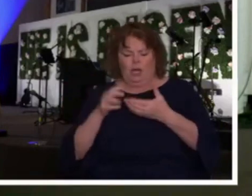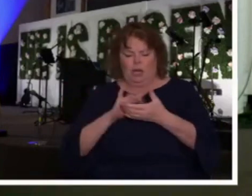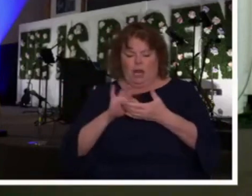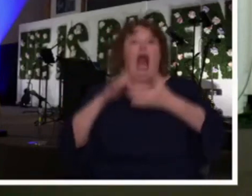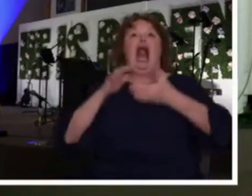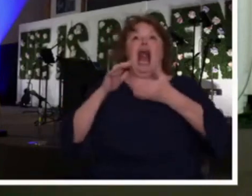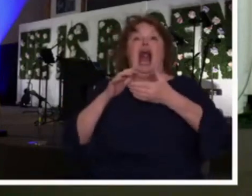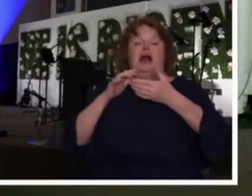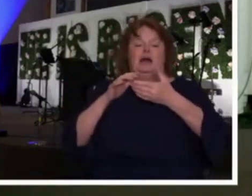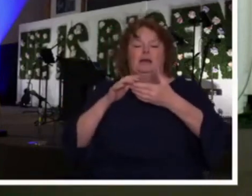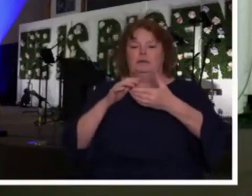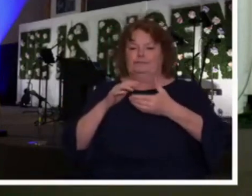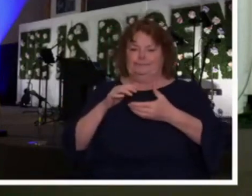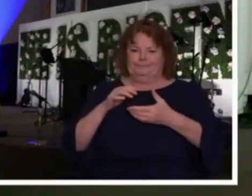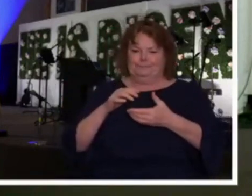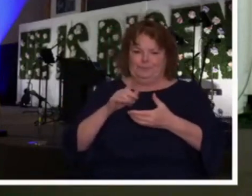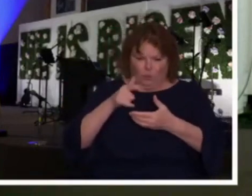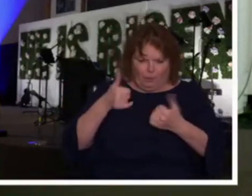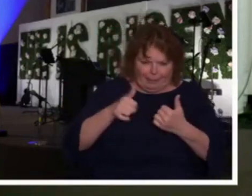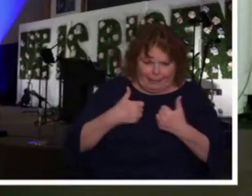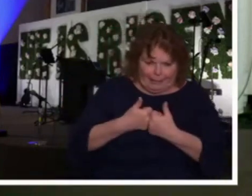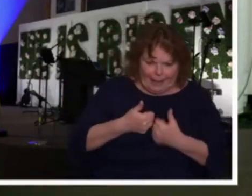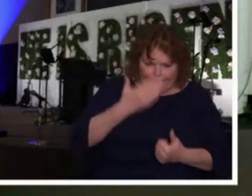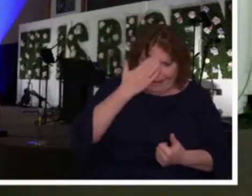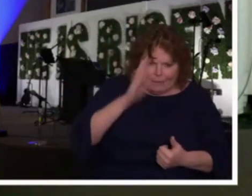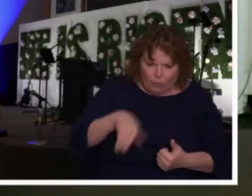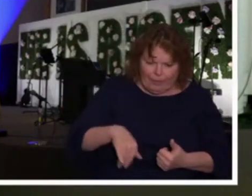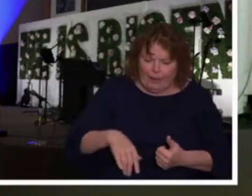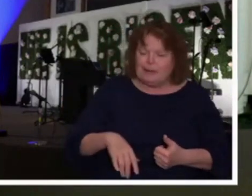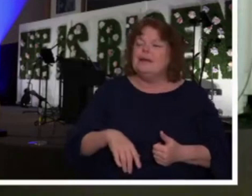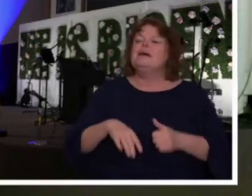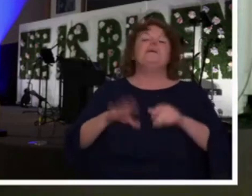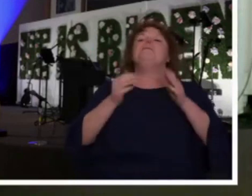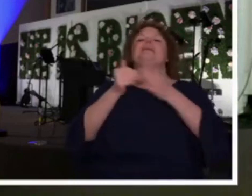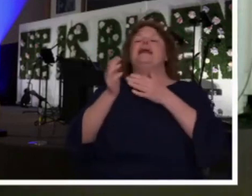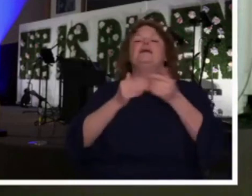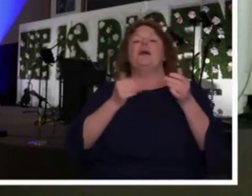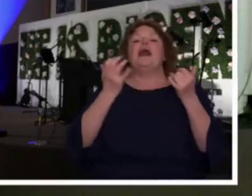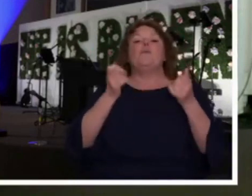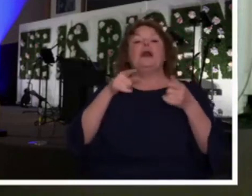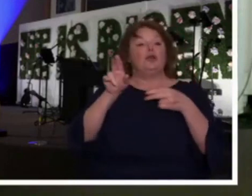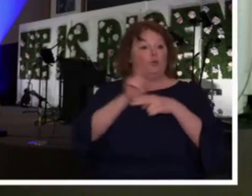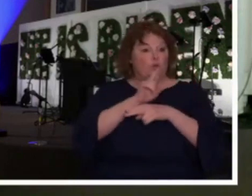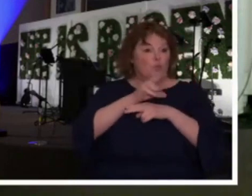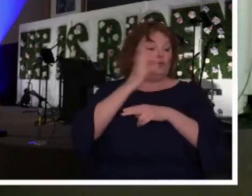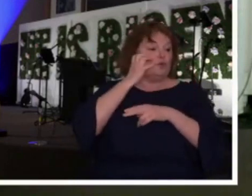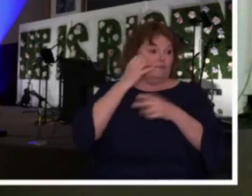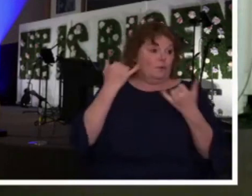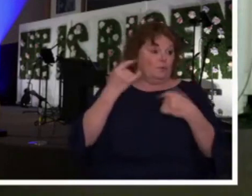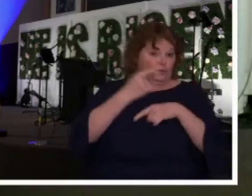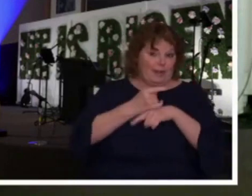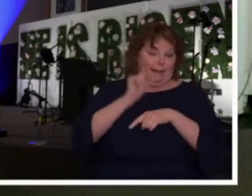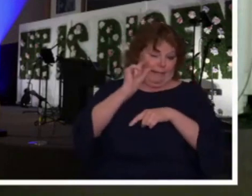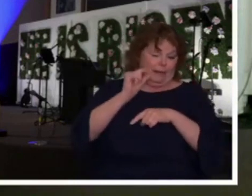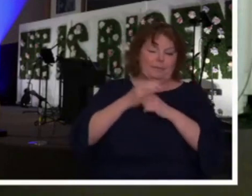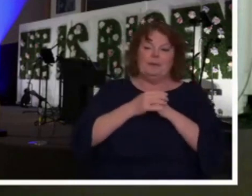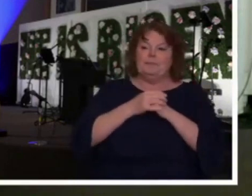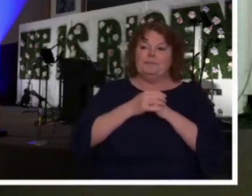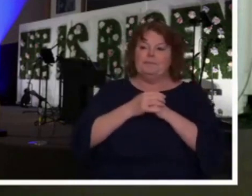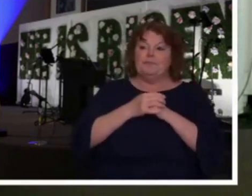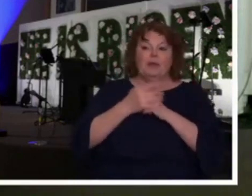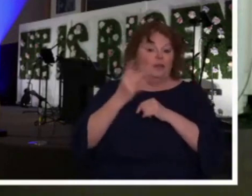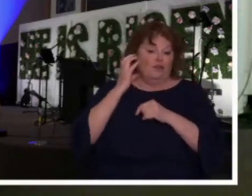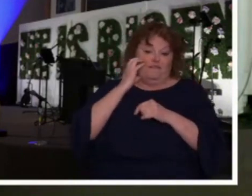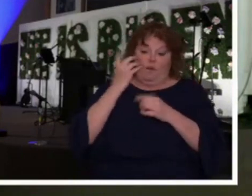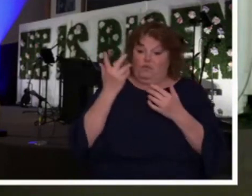But I want you to take your phones in your hands today because I really want you to use them during some of this. Because generally it's always in